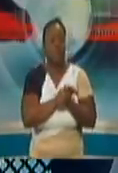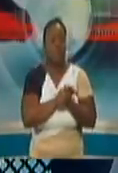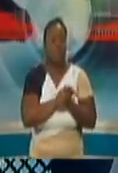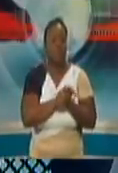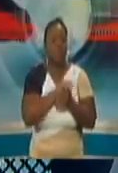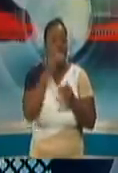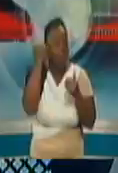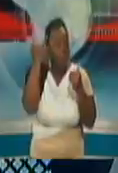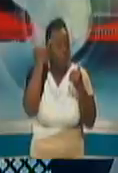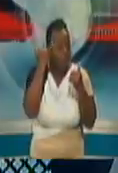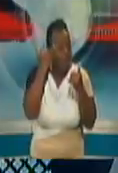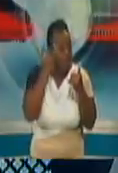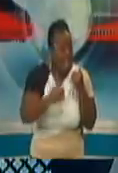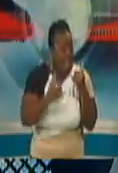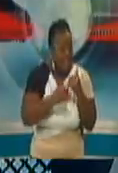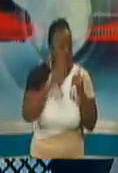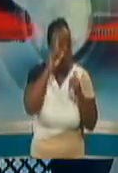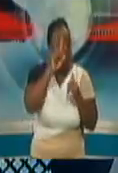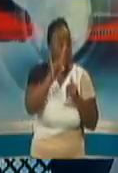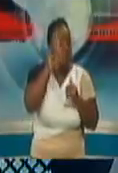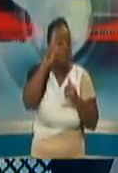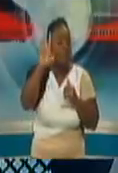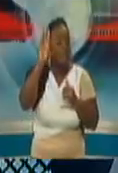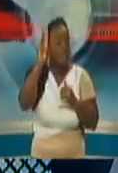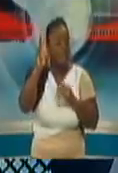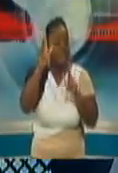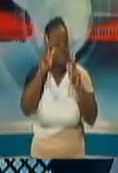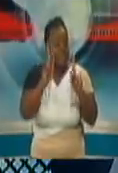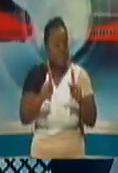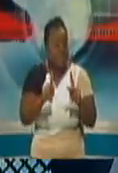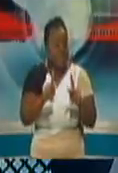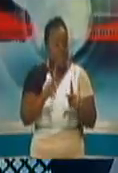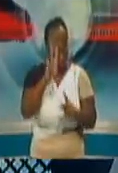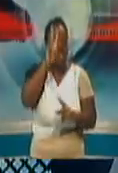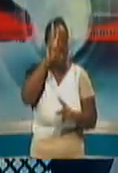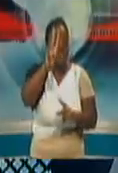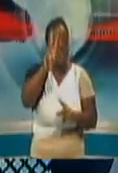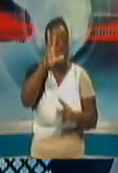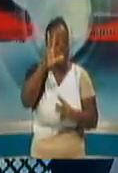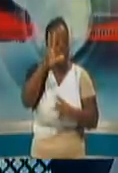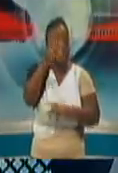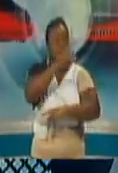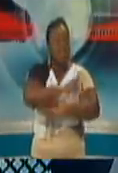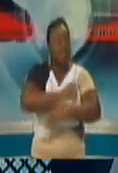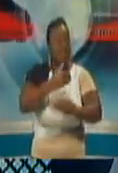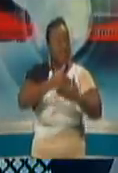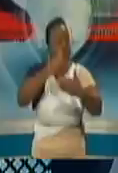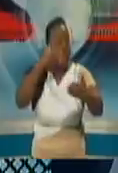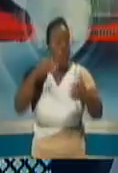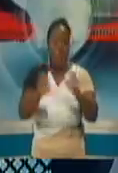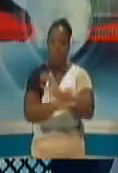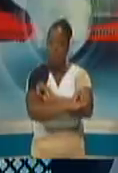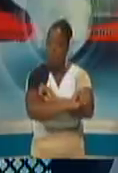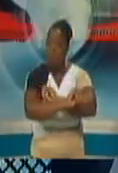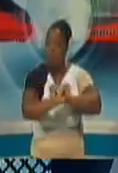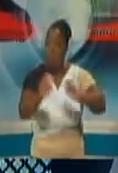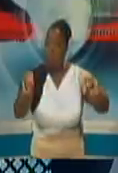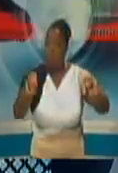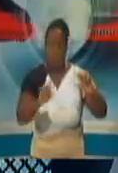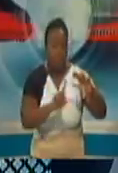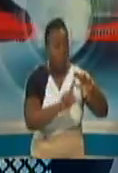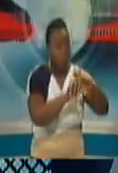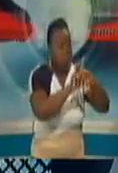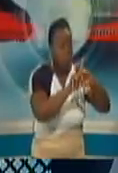case 23 days ago now, there has been no presentation of severe cases, mild cases, anything of the sort that we have picked up a